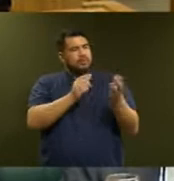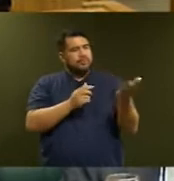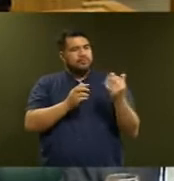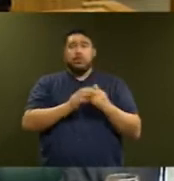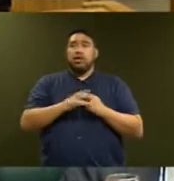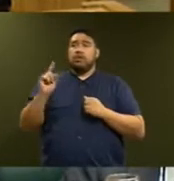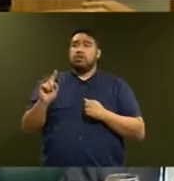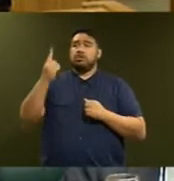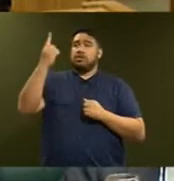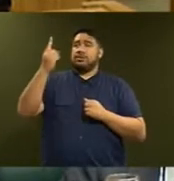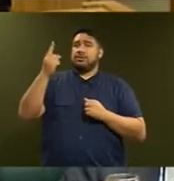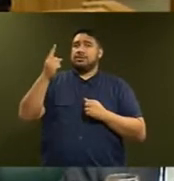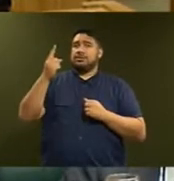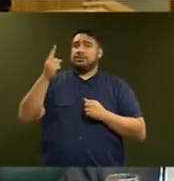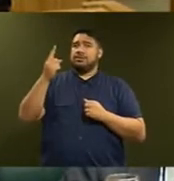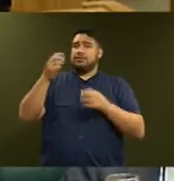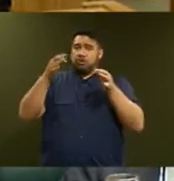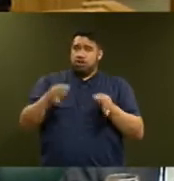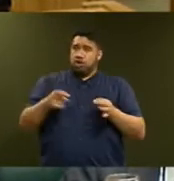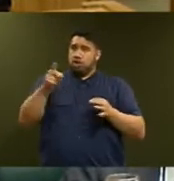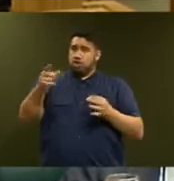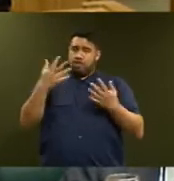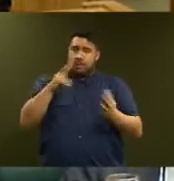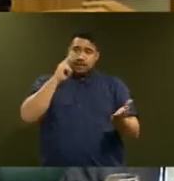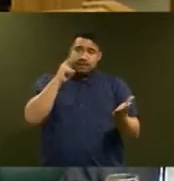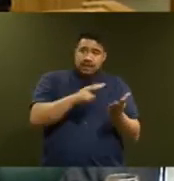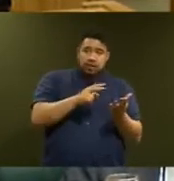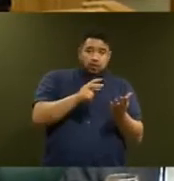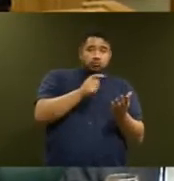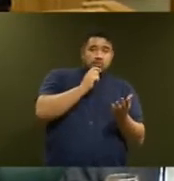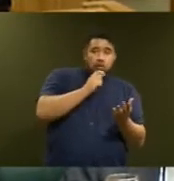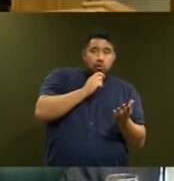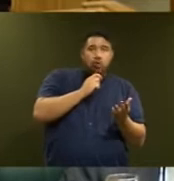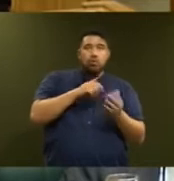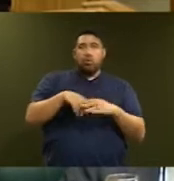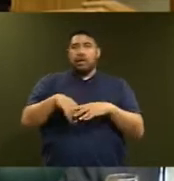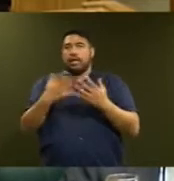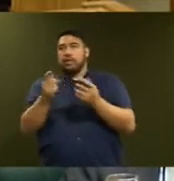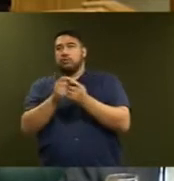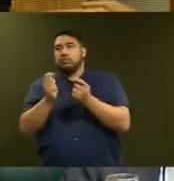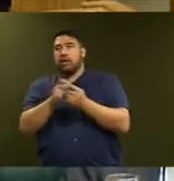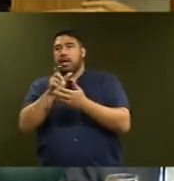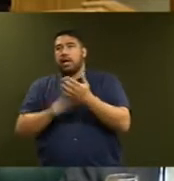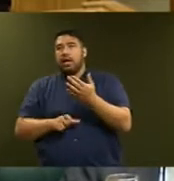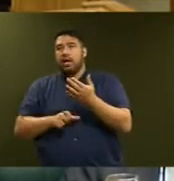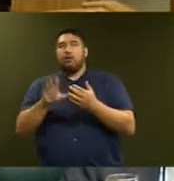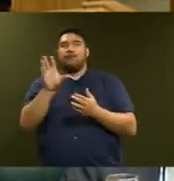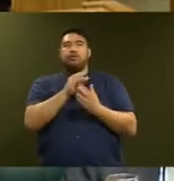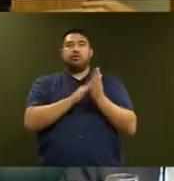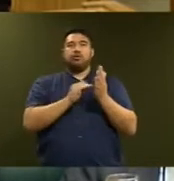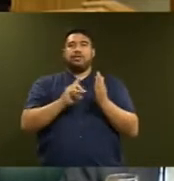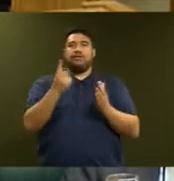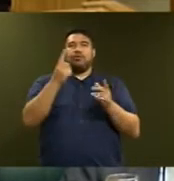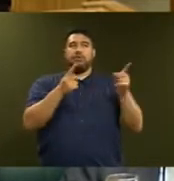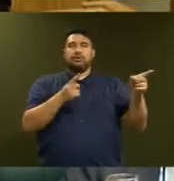seen any reports or press releases from New Zealand First Justice Spokesperson Derek Ball, who has